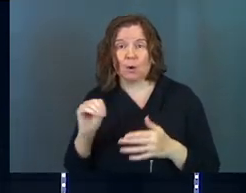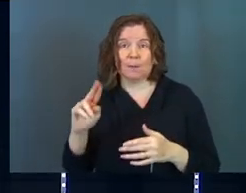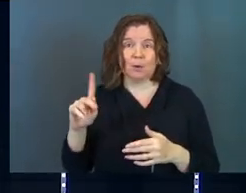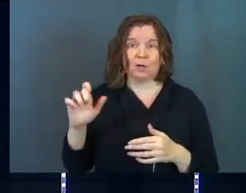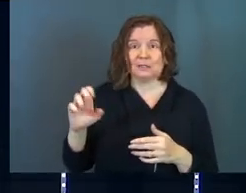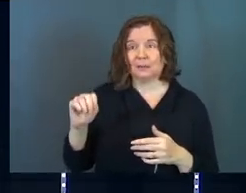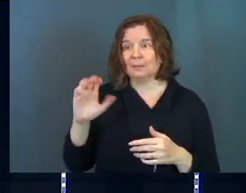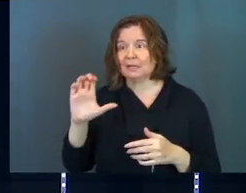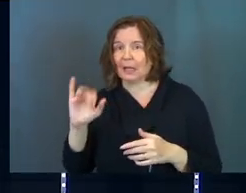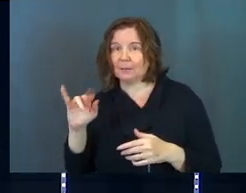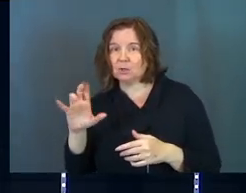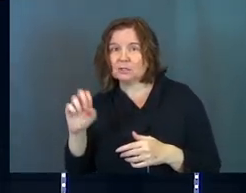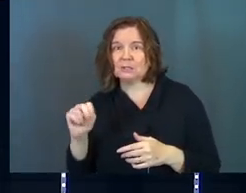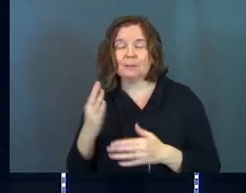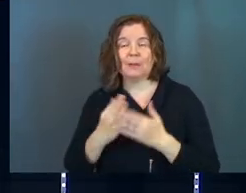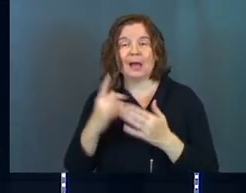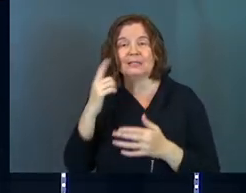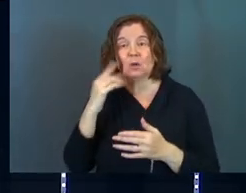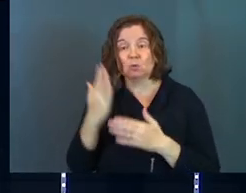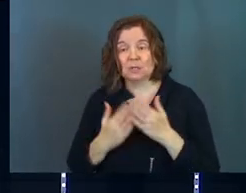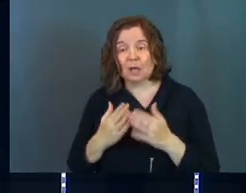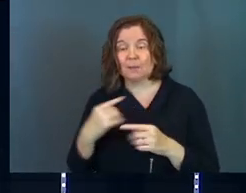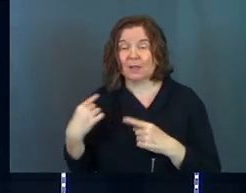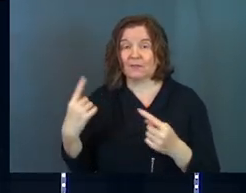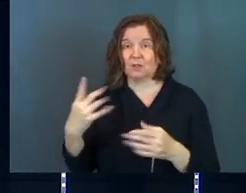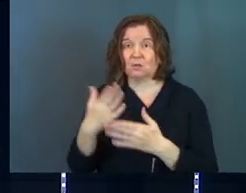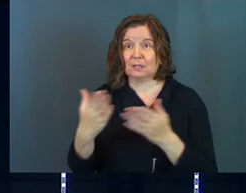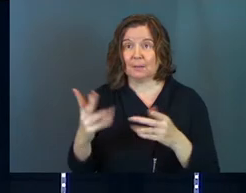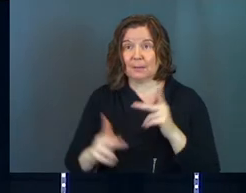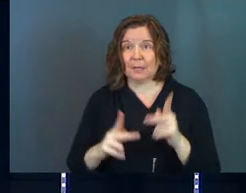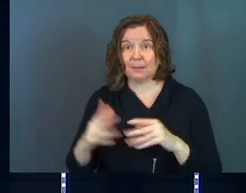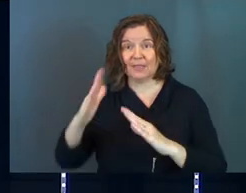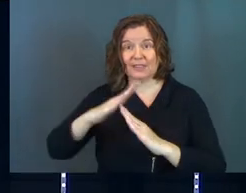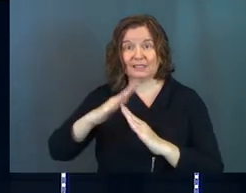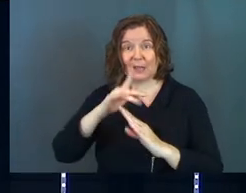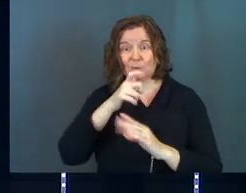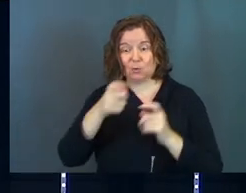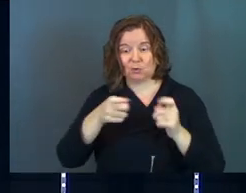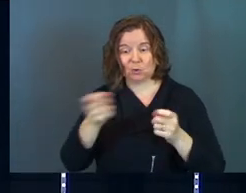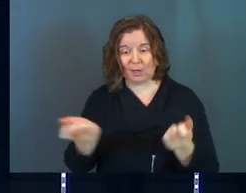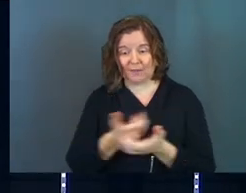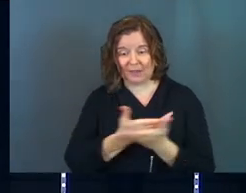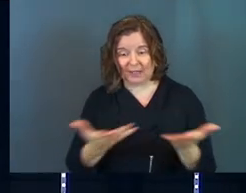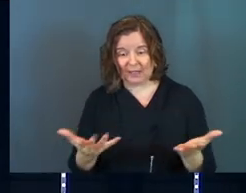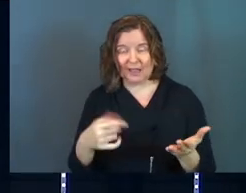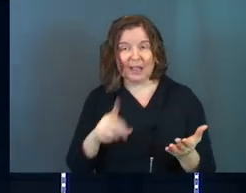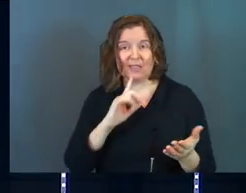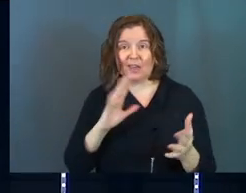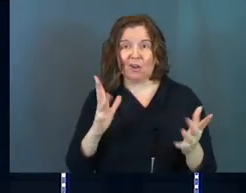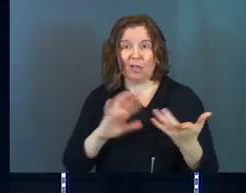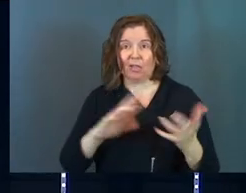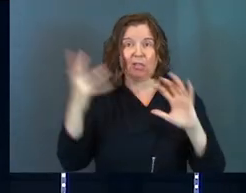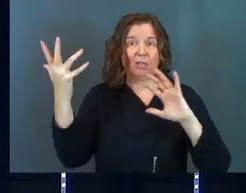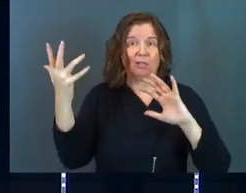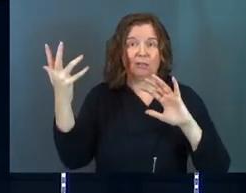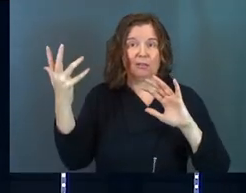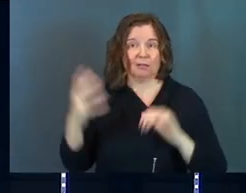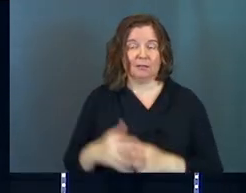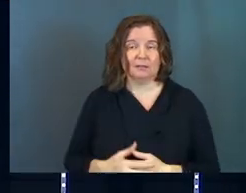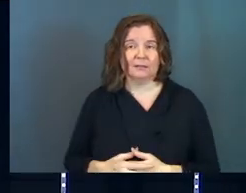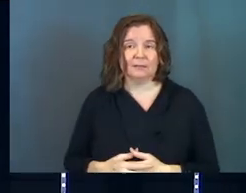Marxism, communism might sound to some, eventually you get to some people at the top who are controlling the whole thing, and then it all goes south.